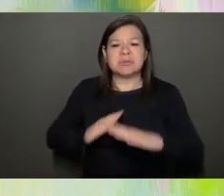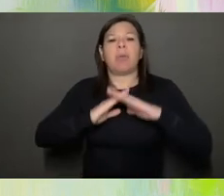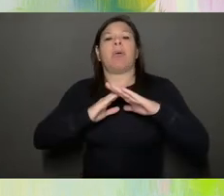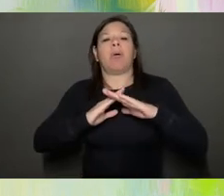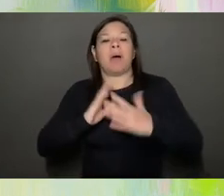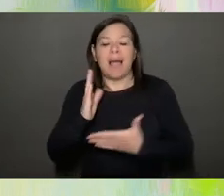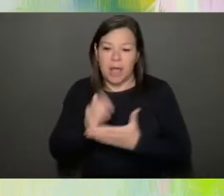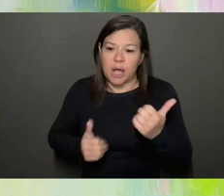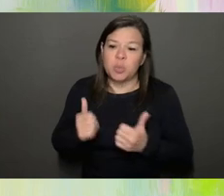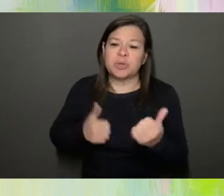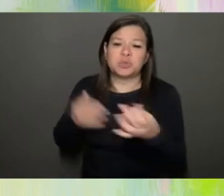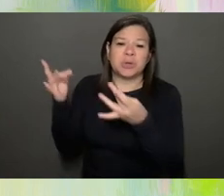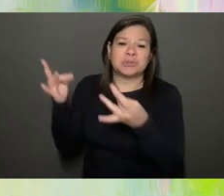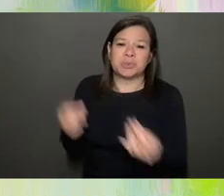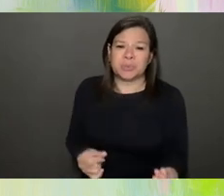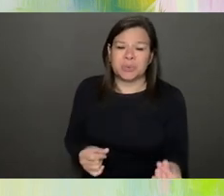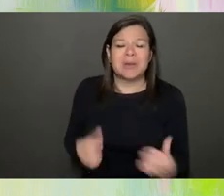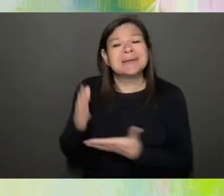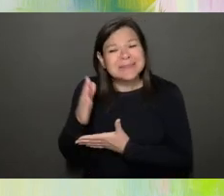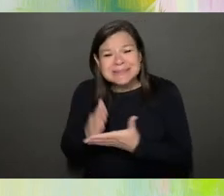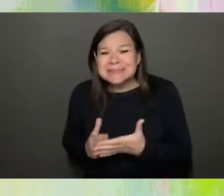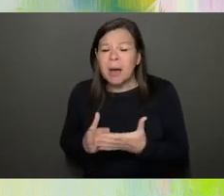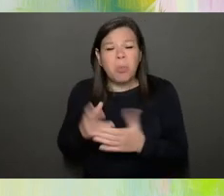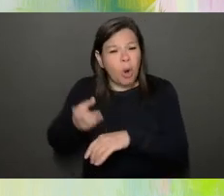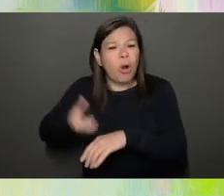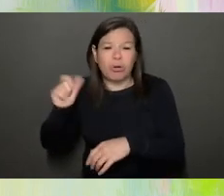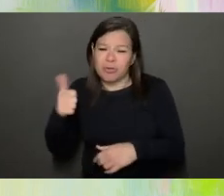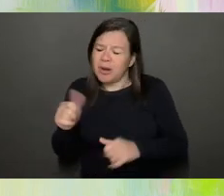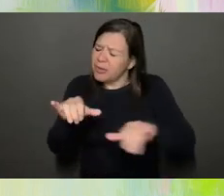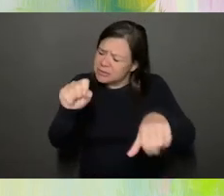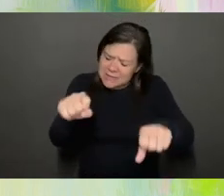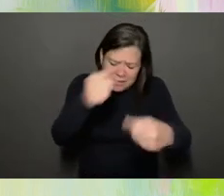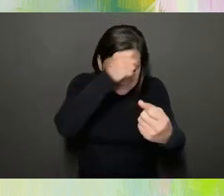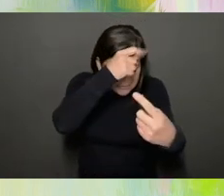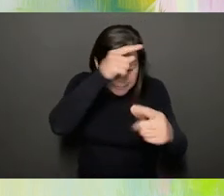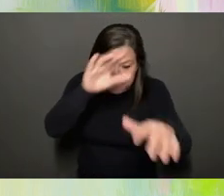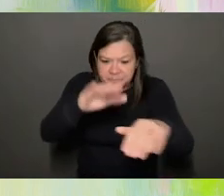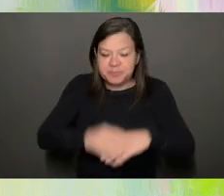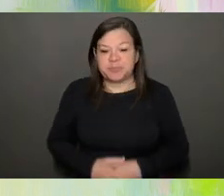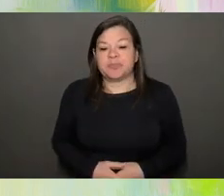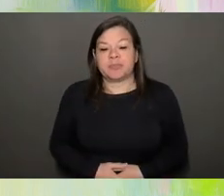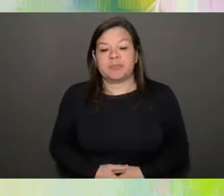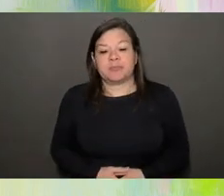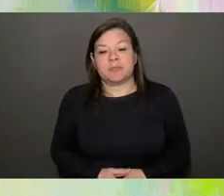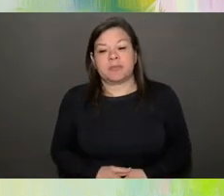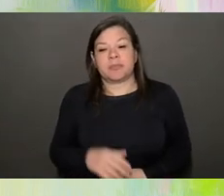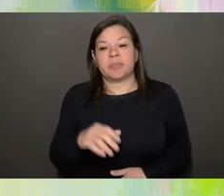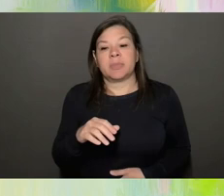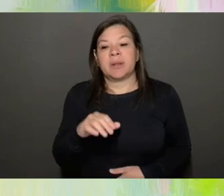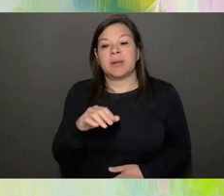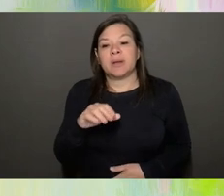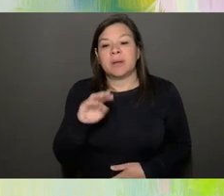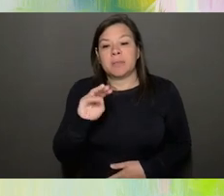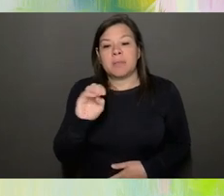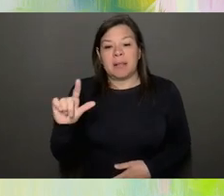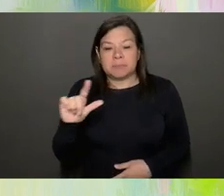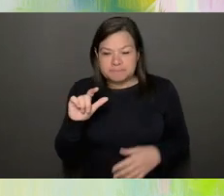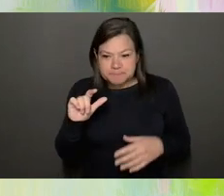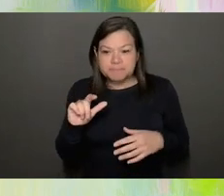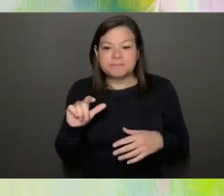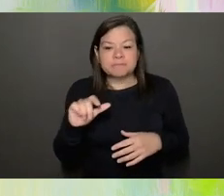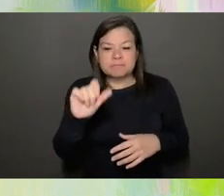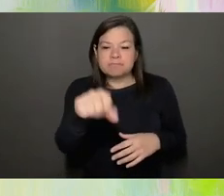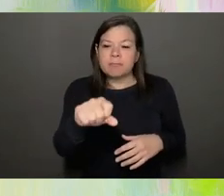were more difficult. And I just want to I just want to elaborate on that, because I think that's really important, Stacey, is that